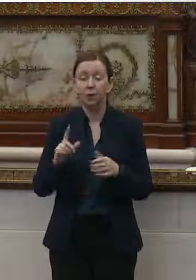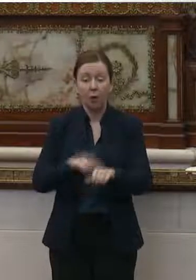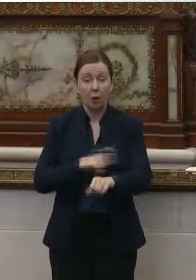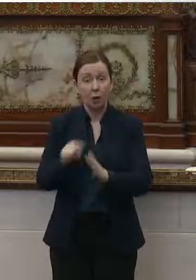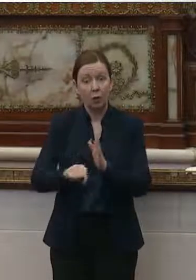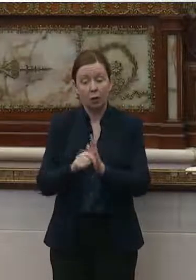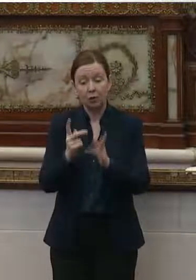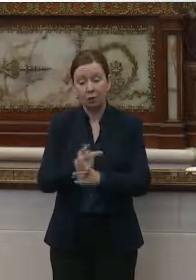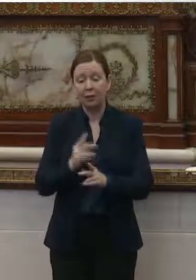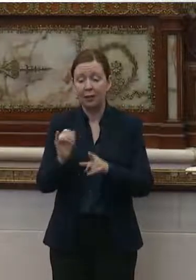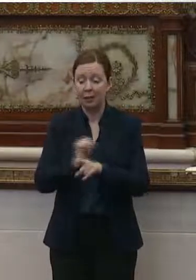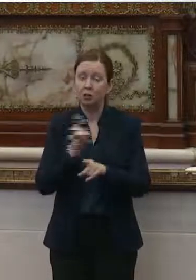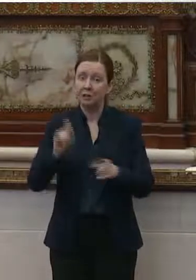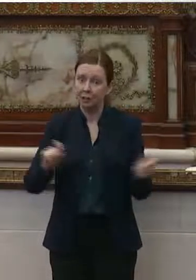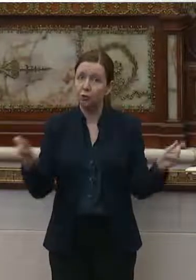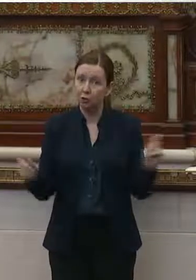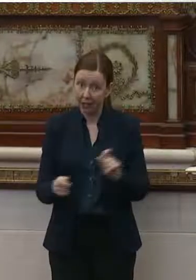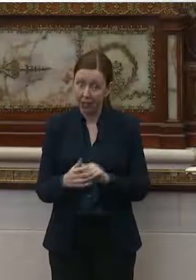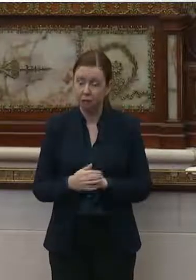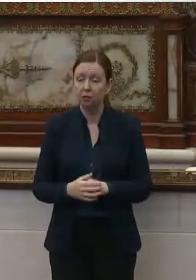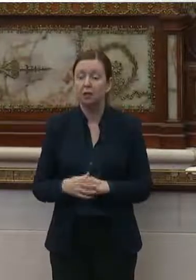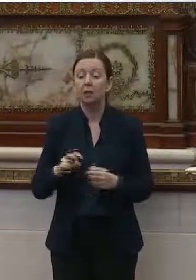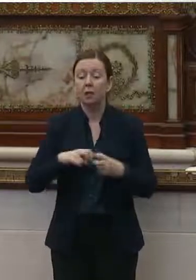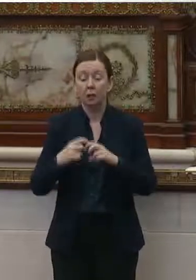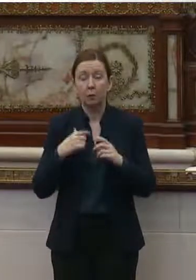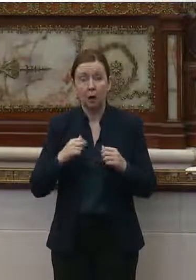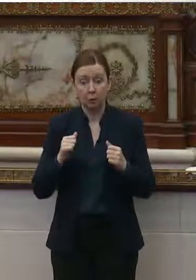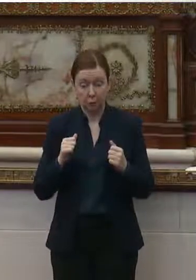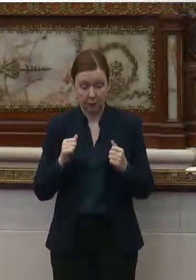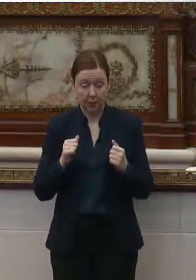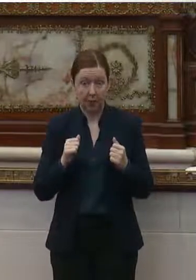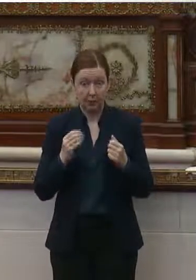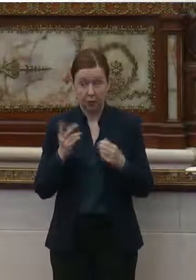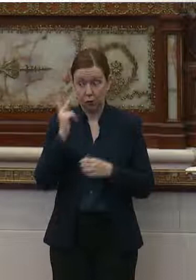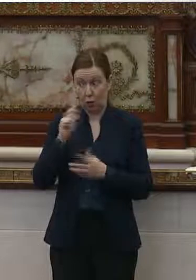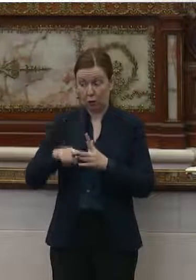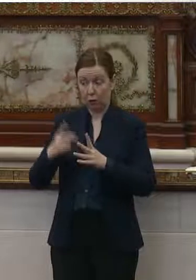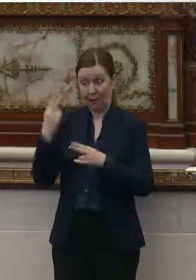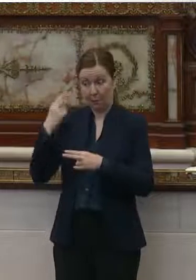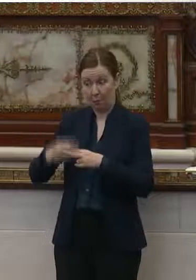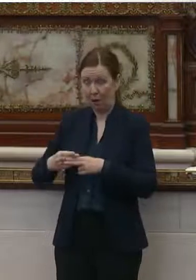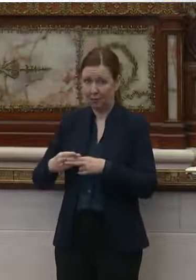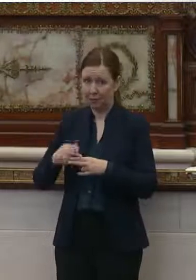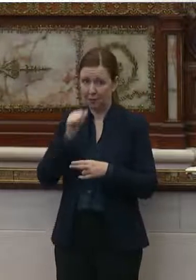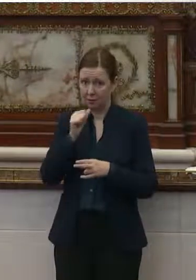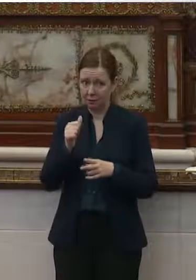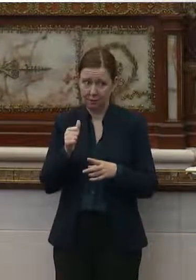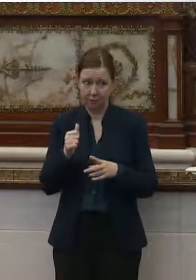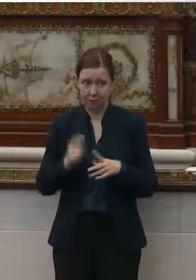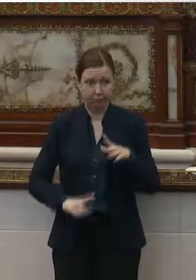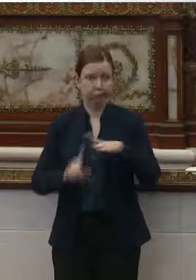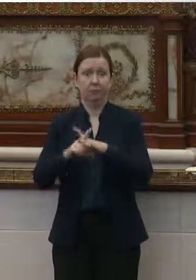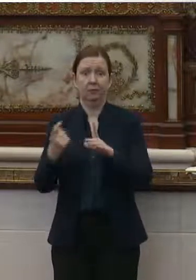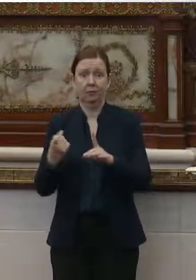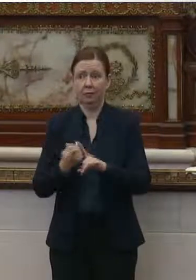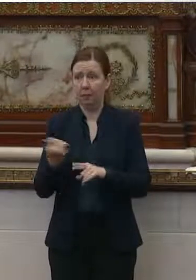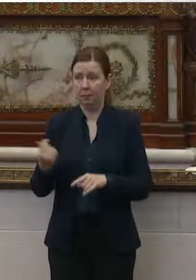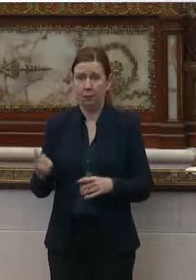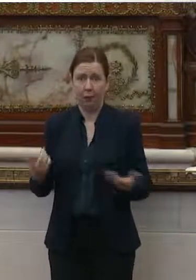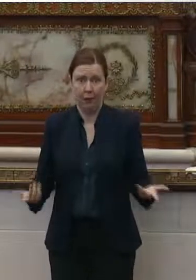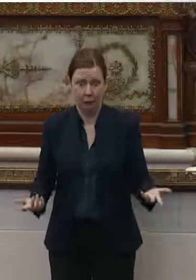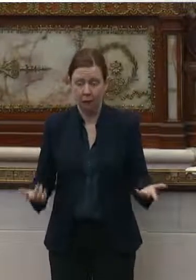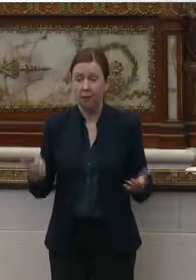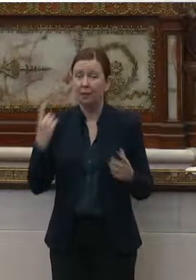industry needs to change. The problems we saw beginning in March didn't come out of nowhere. For years,